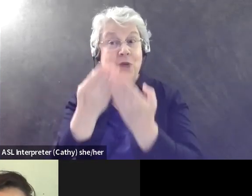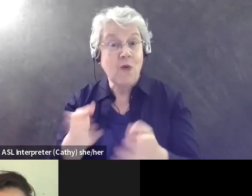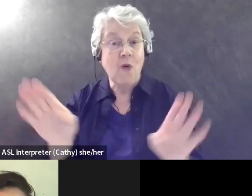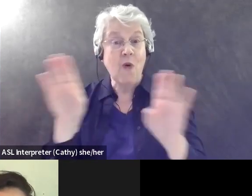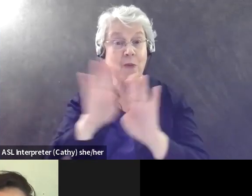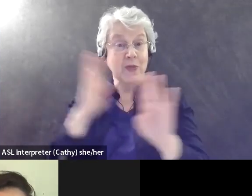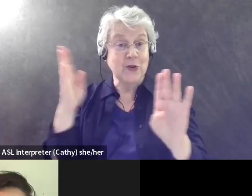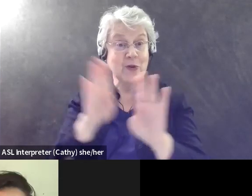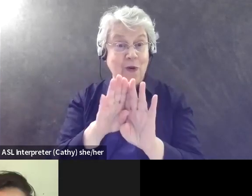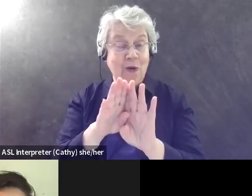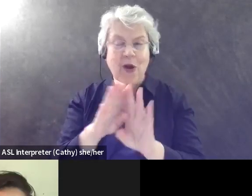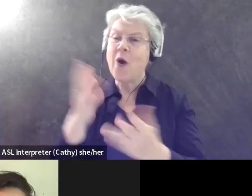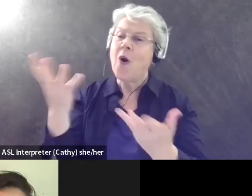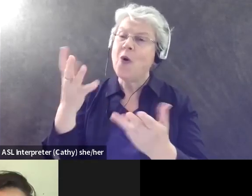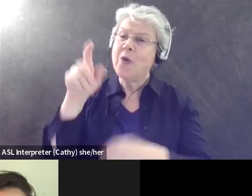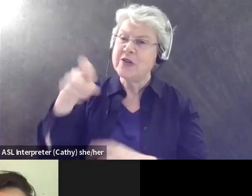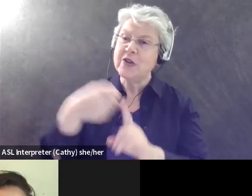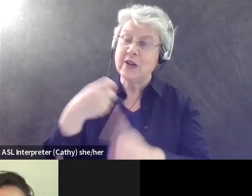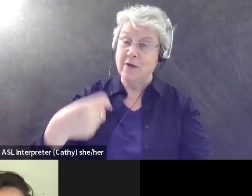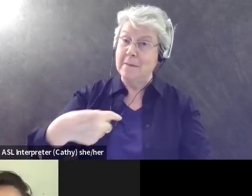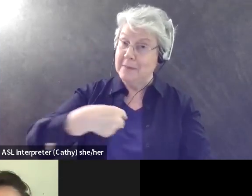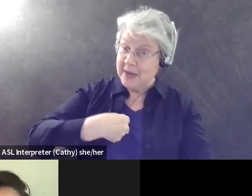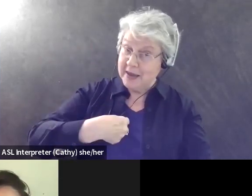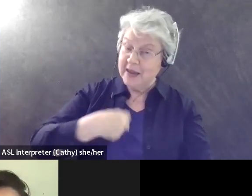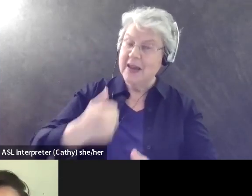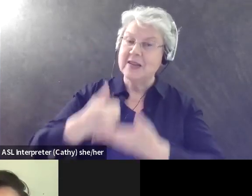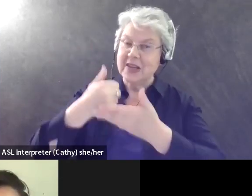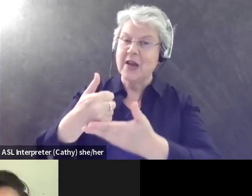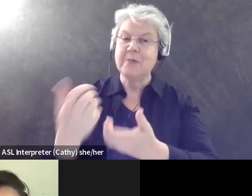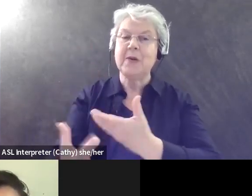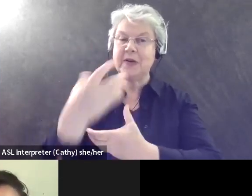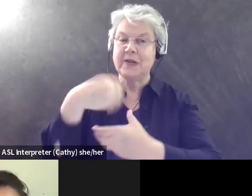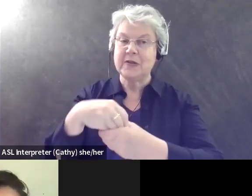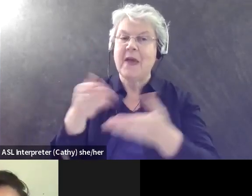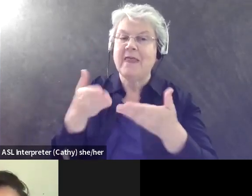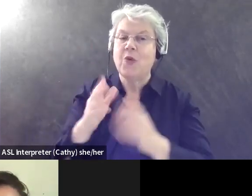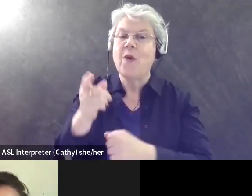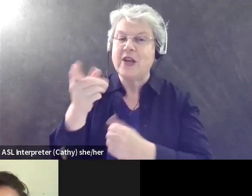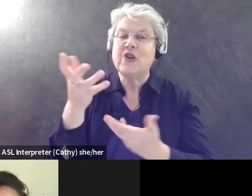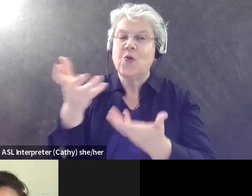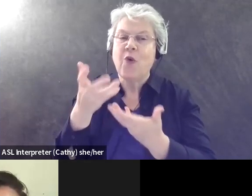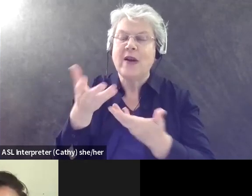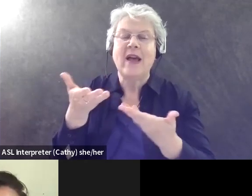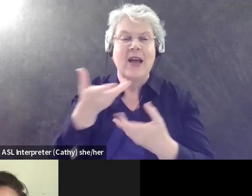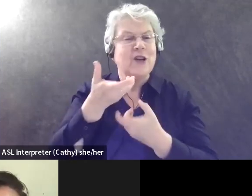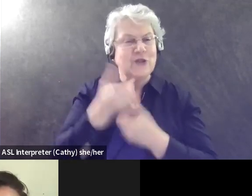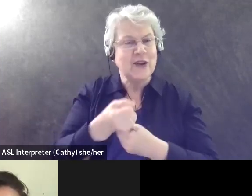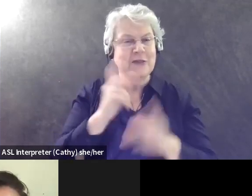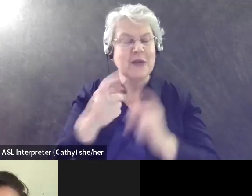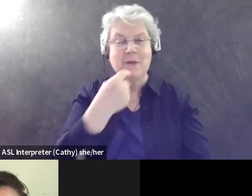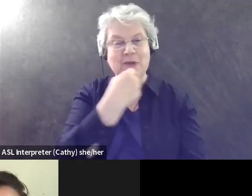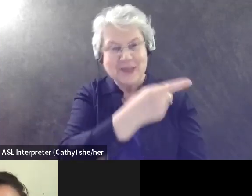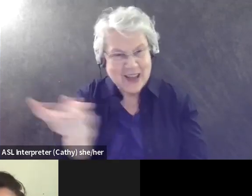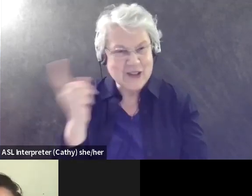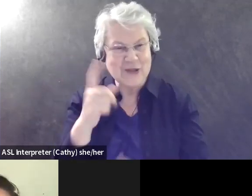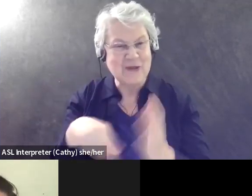what do you need from me to help you participate the way you would like, let people tell you, trust them when they tell you what they need.